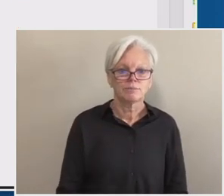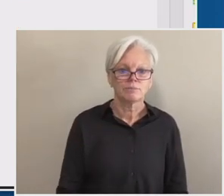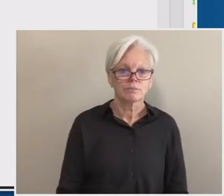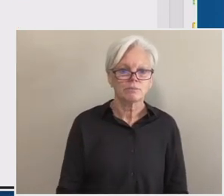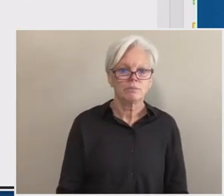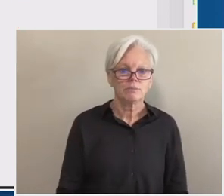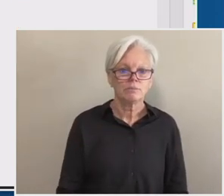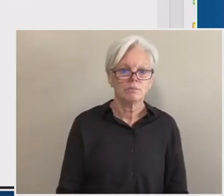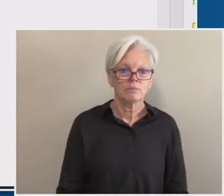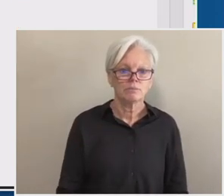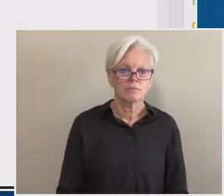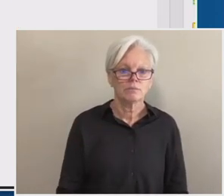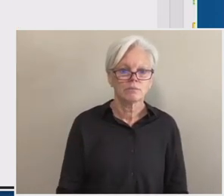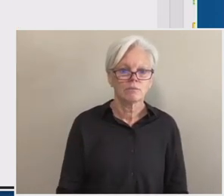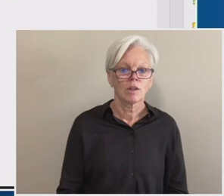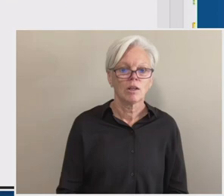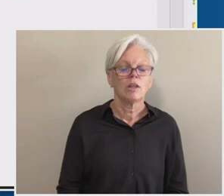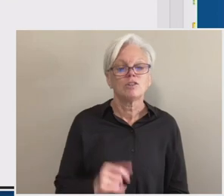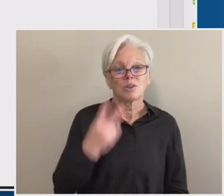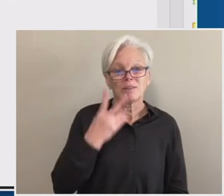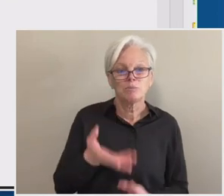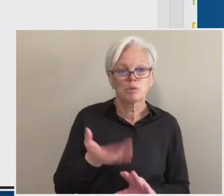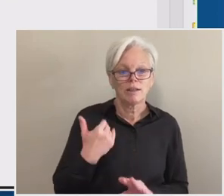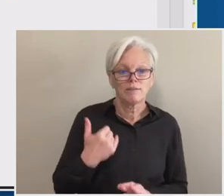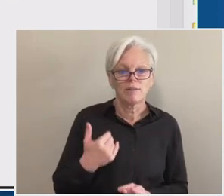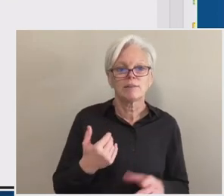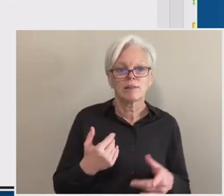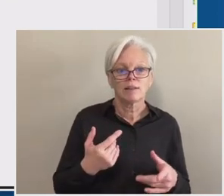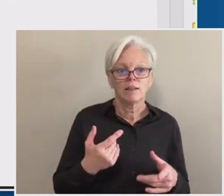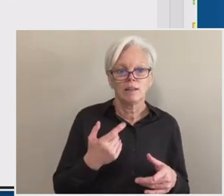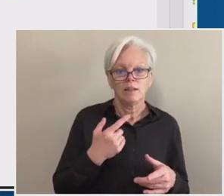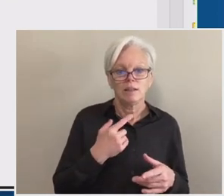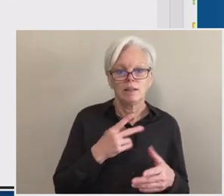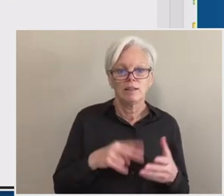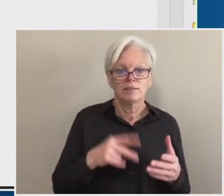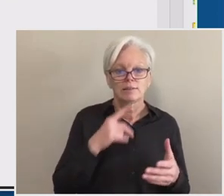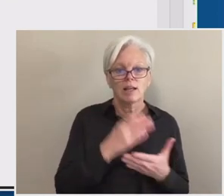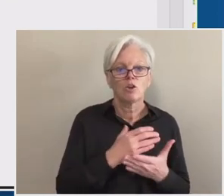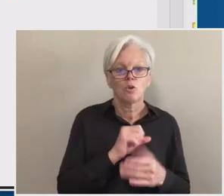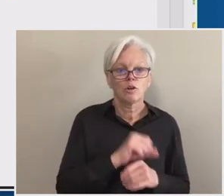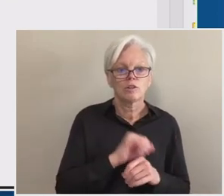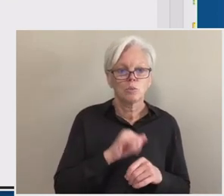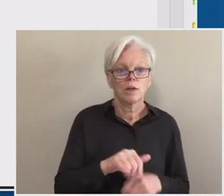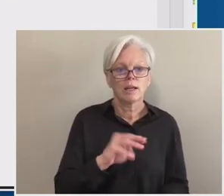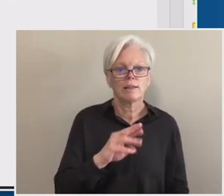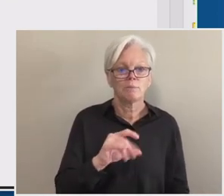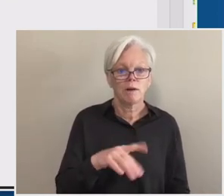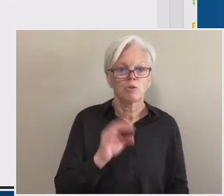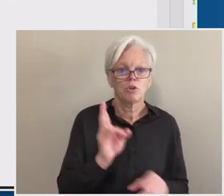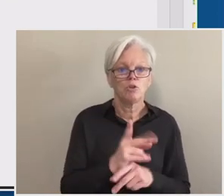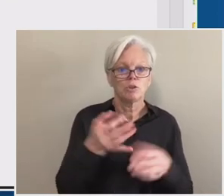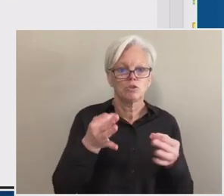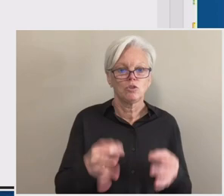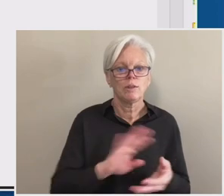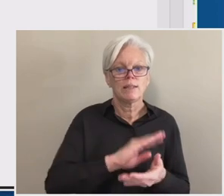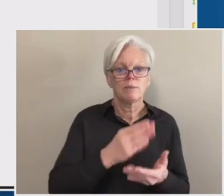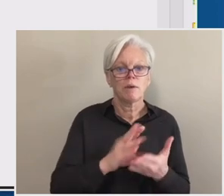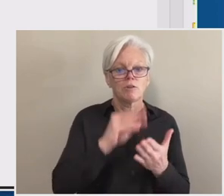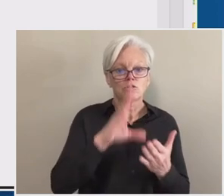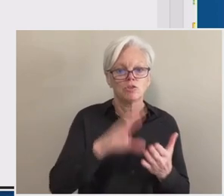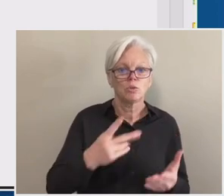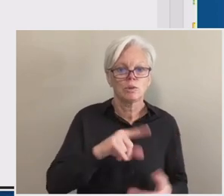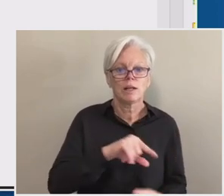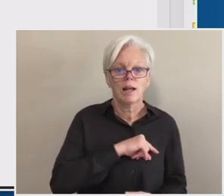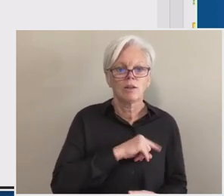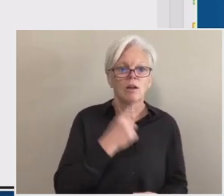can see previously, it read coursework in that module was used to determine the amount of the student's eligibility for Title IV